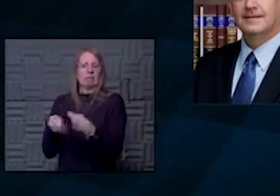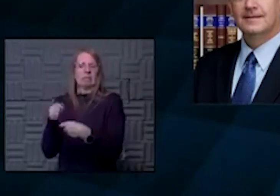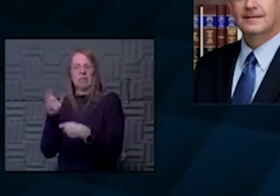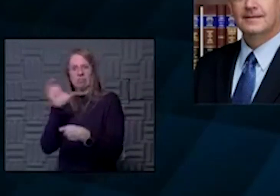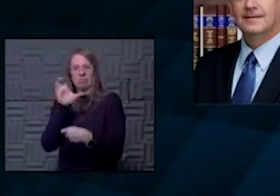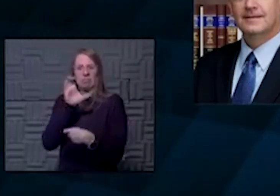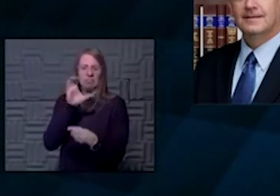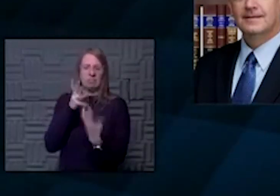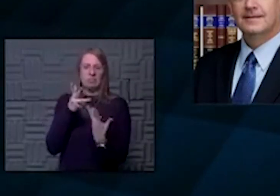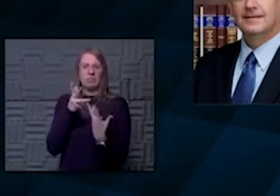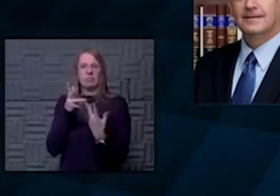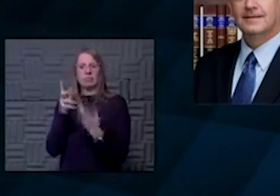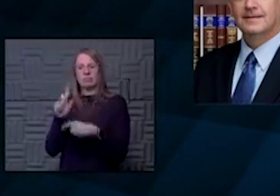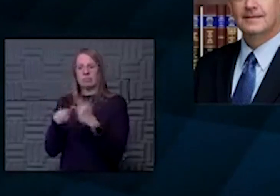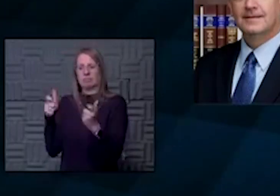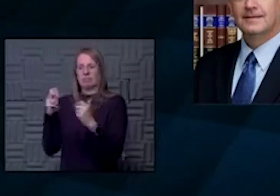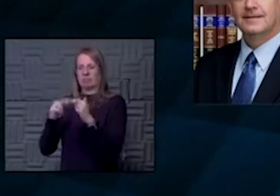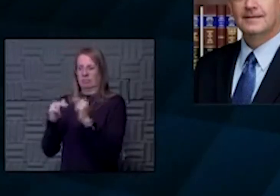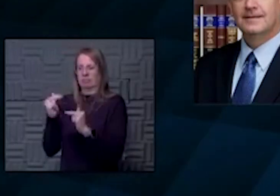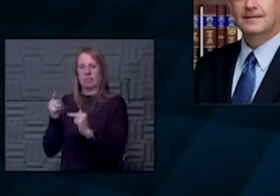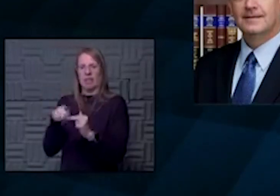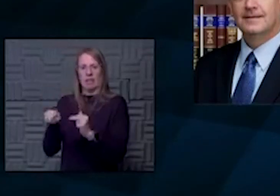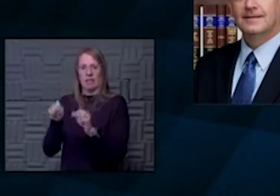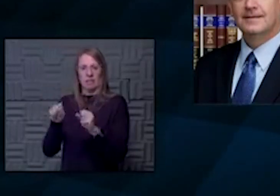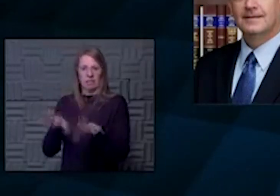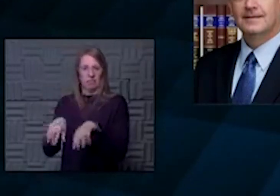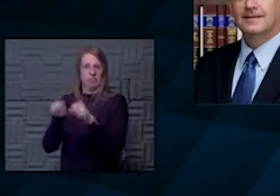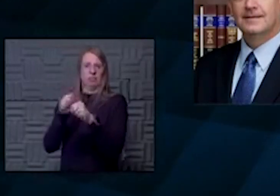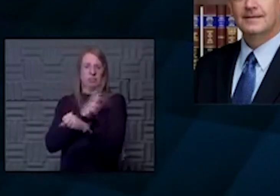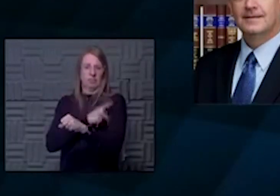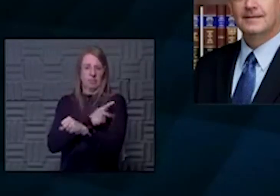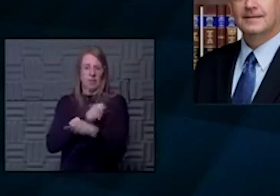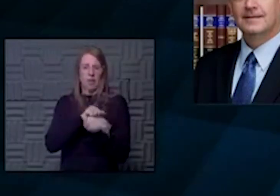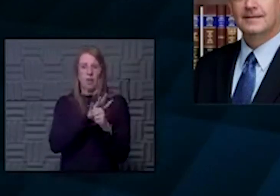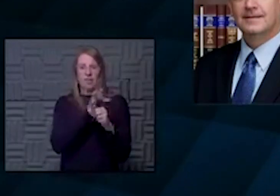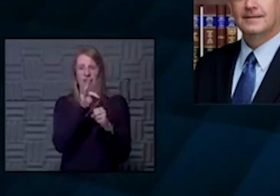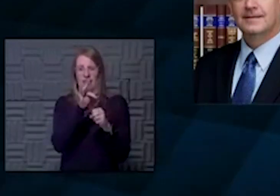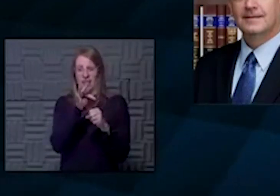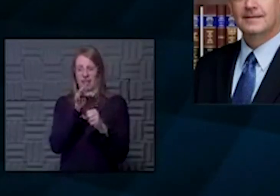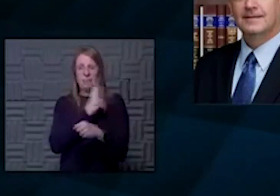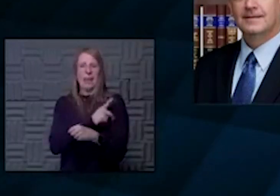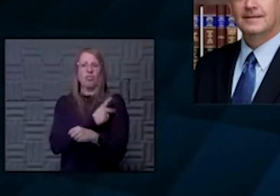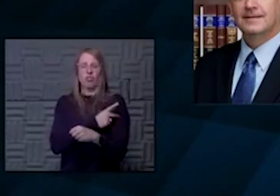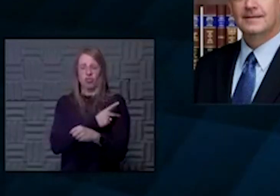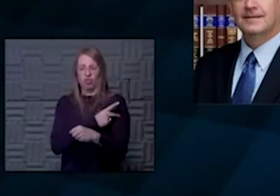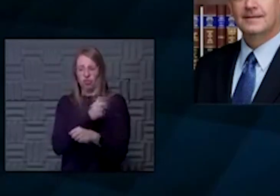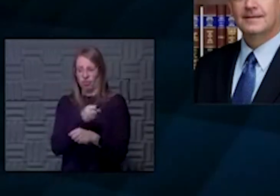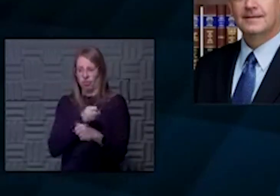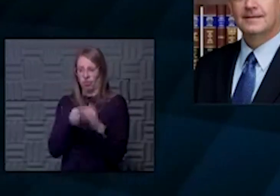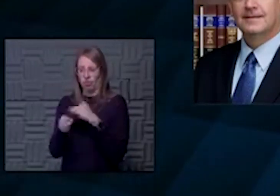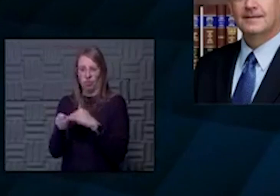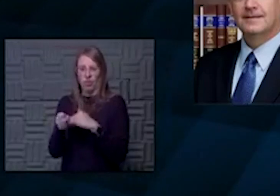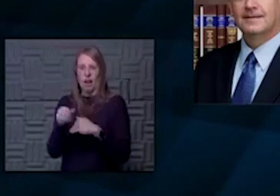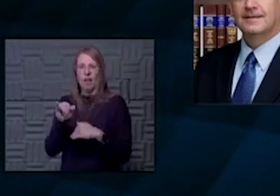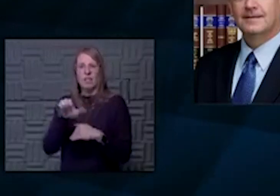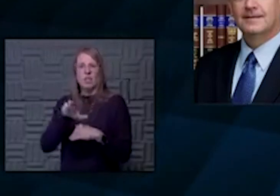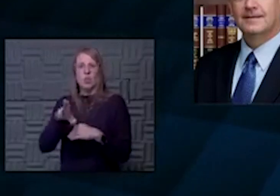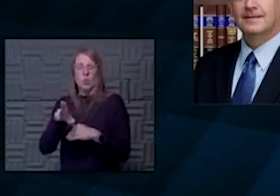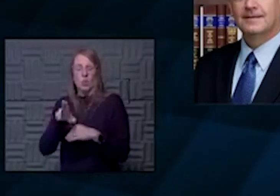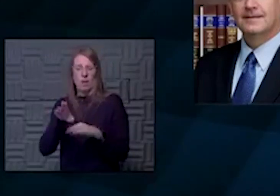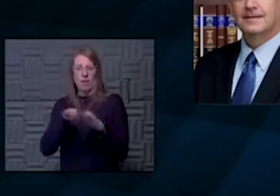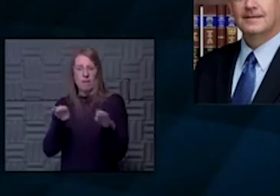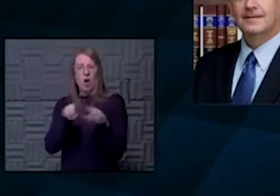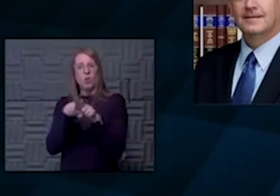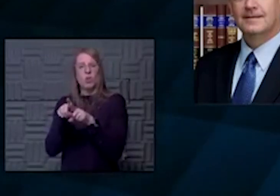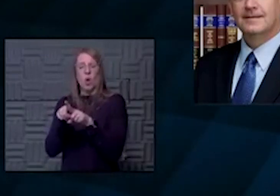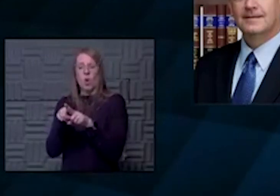larger facilities that are able to take these patients in, COVID-19 patients for the acute care ICU level, and then also